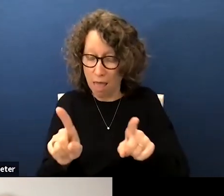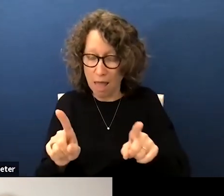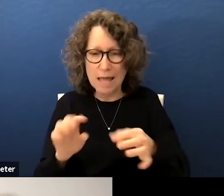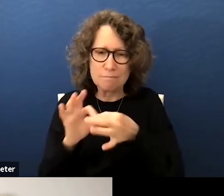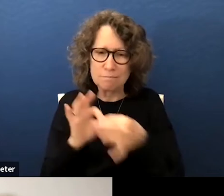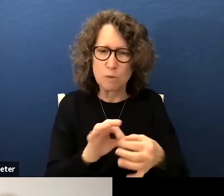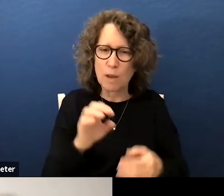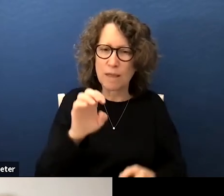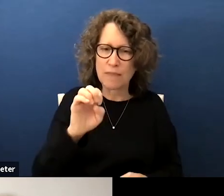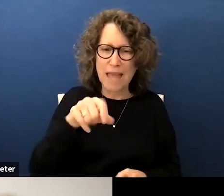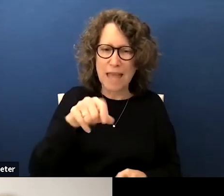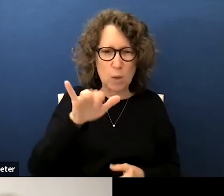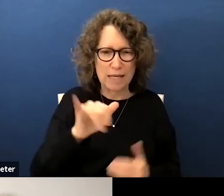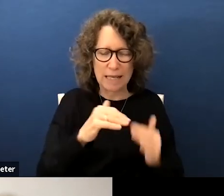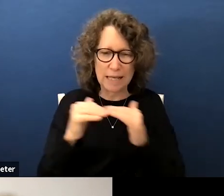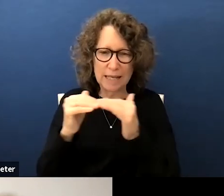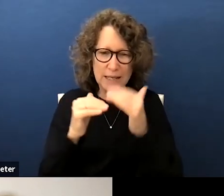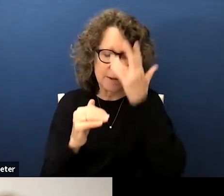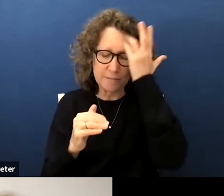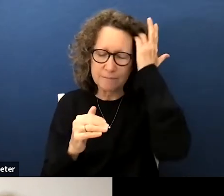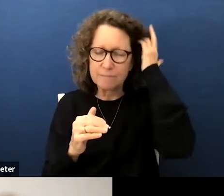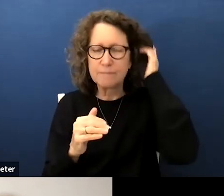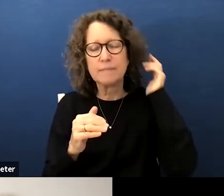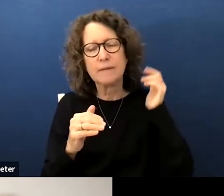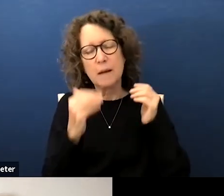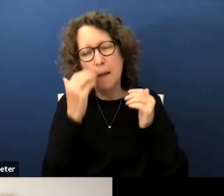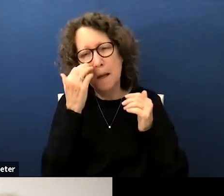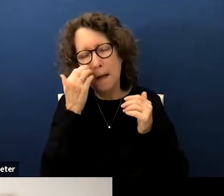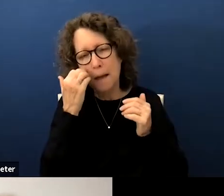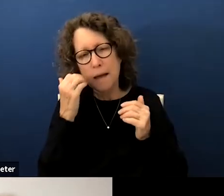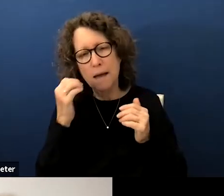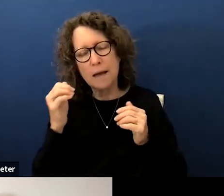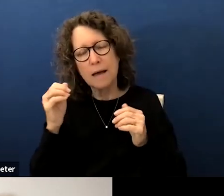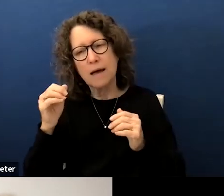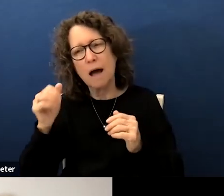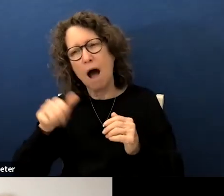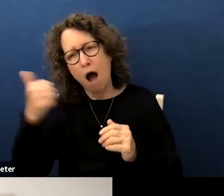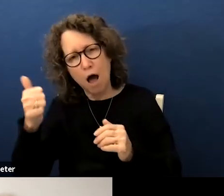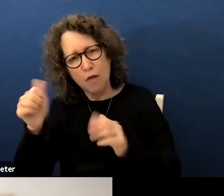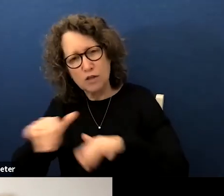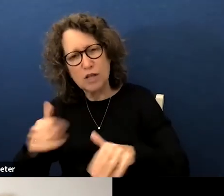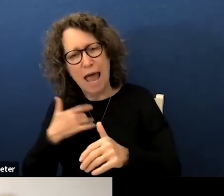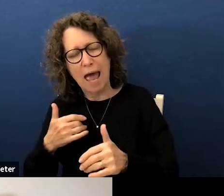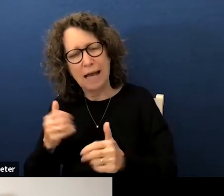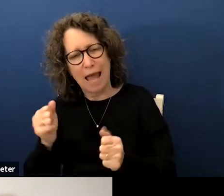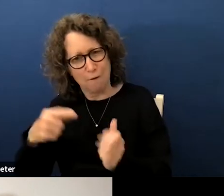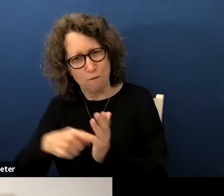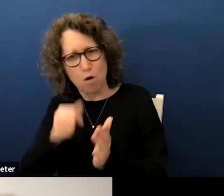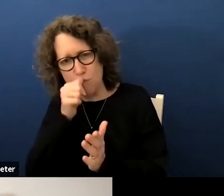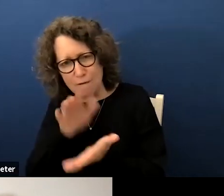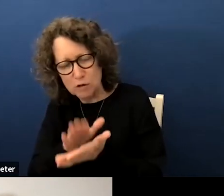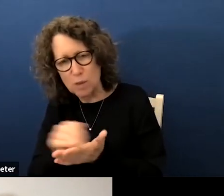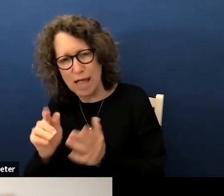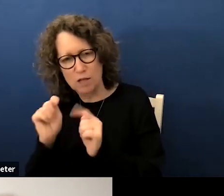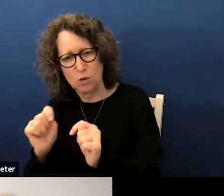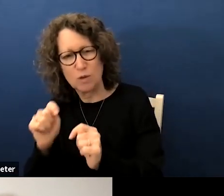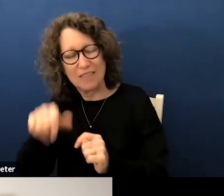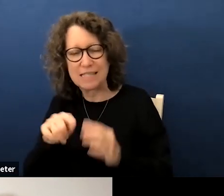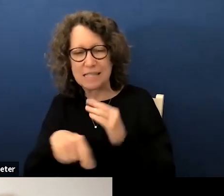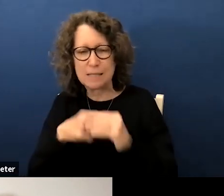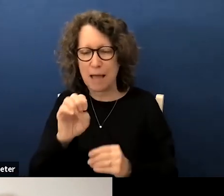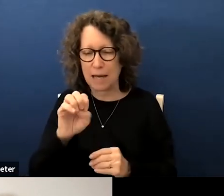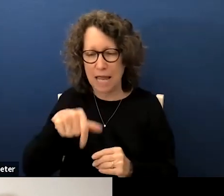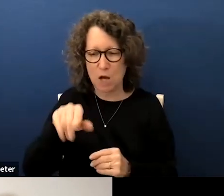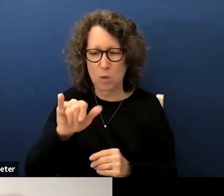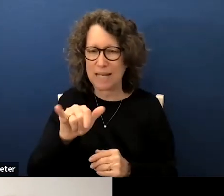much to equity the whites and asians make it because they can afford private school and tutoring you know this is an equity issue and